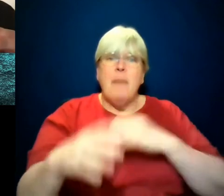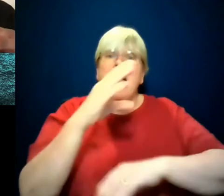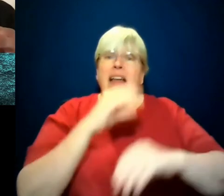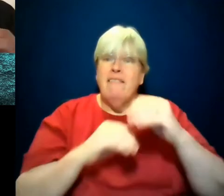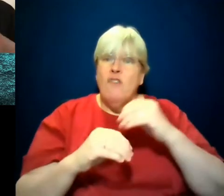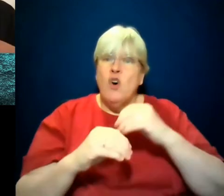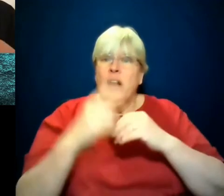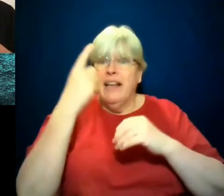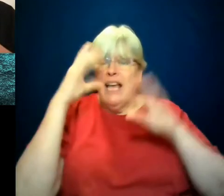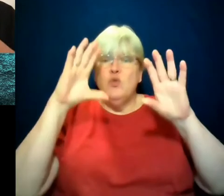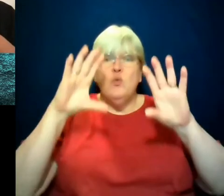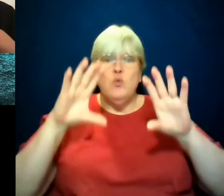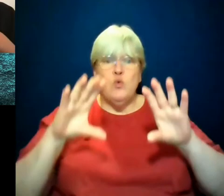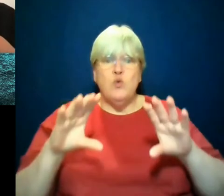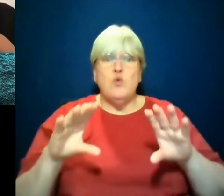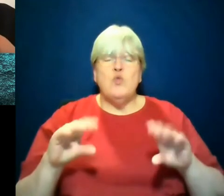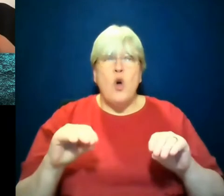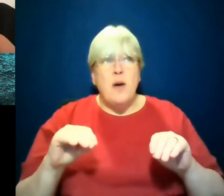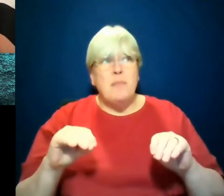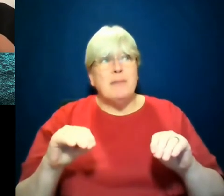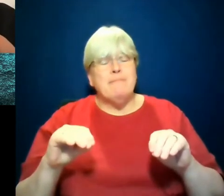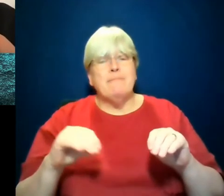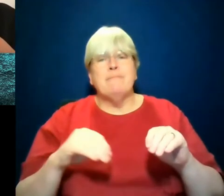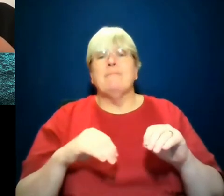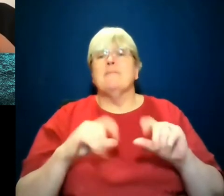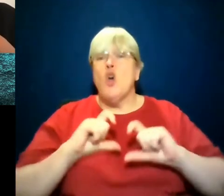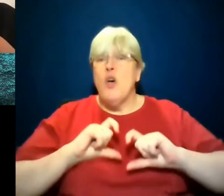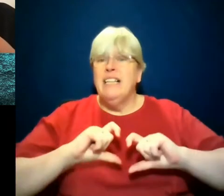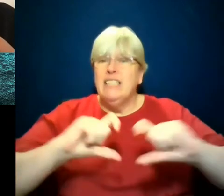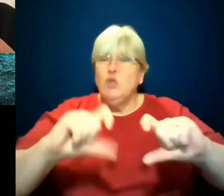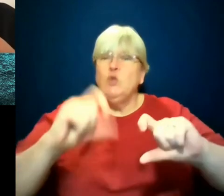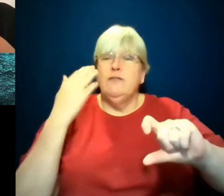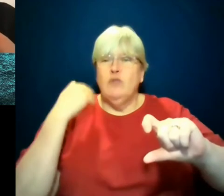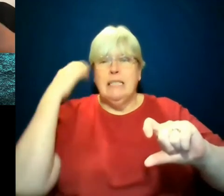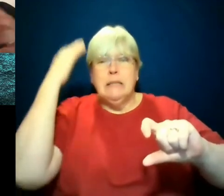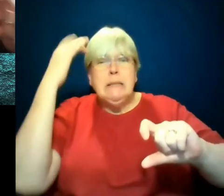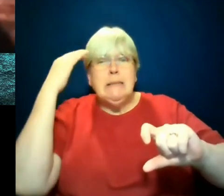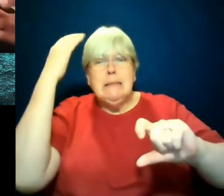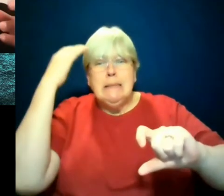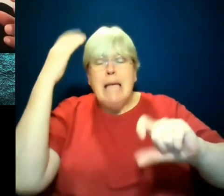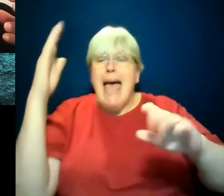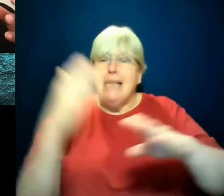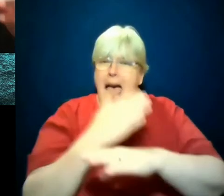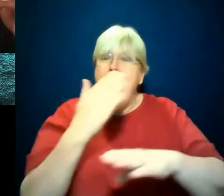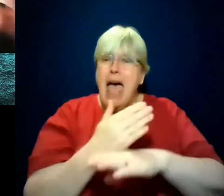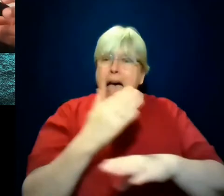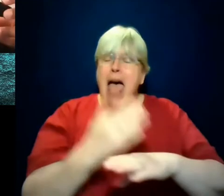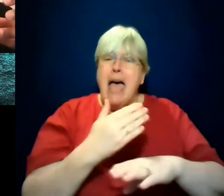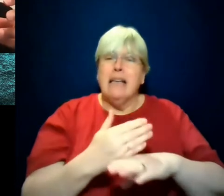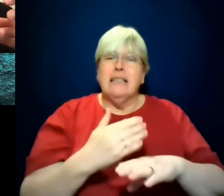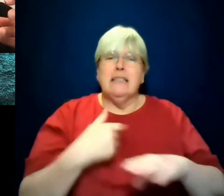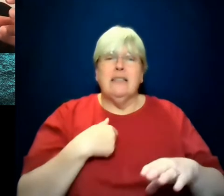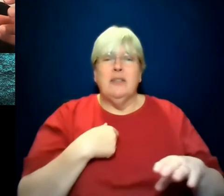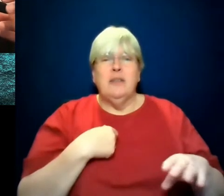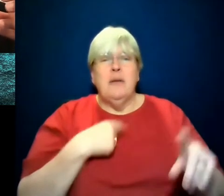stop the perpetuation of racist thought and racist acts? Can that boy in my daughter's school be